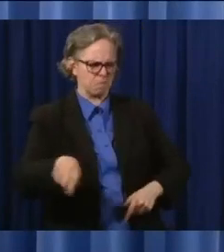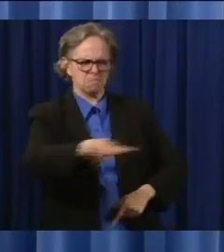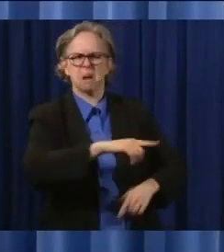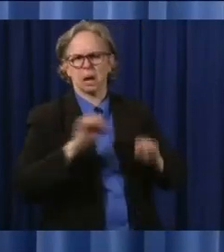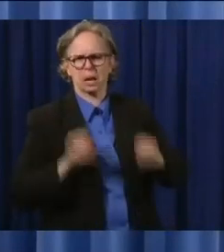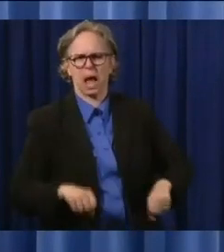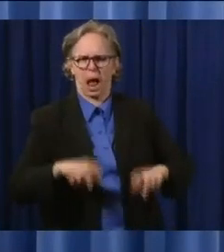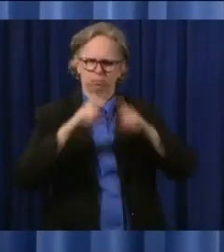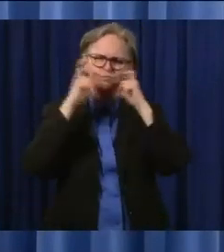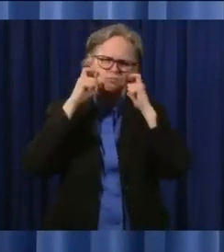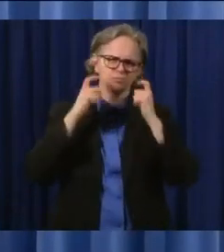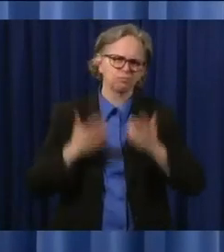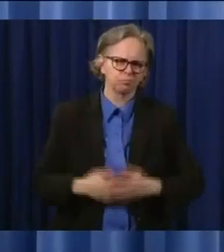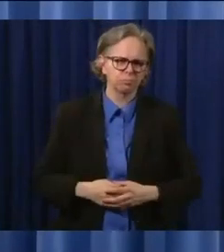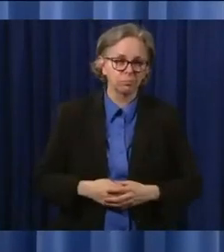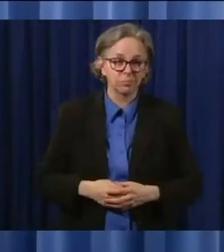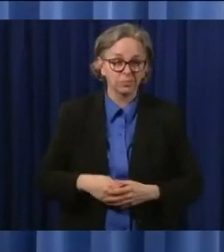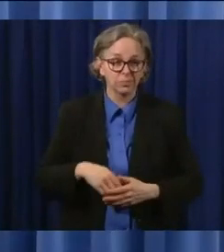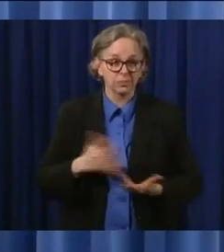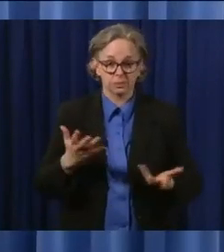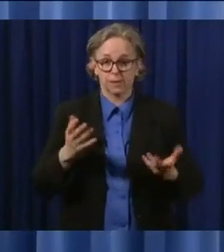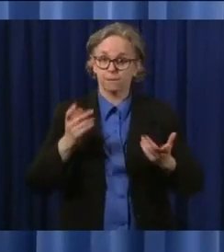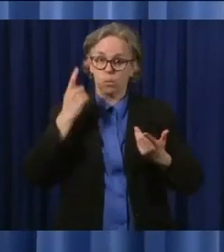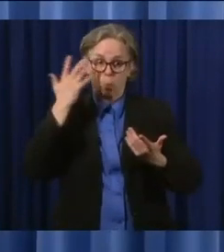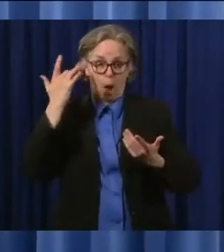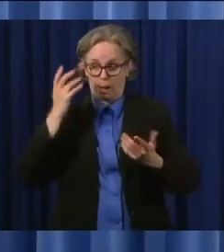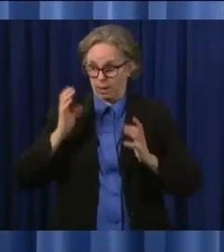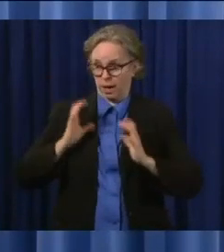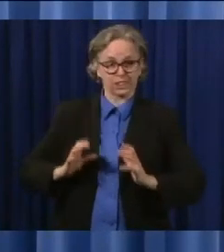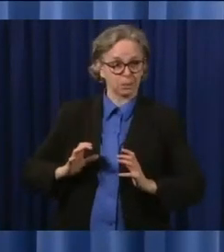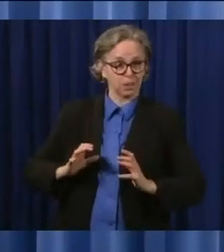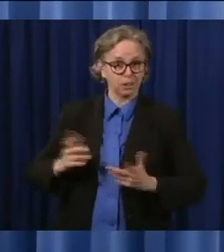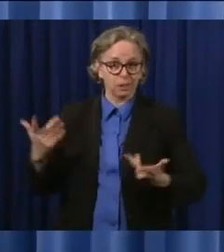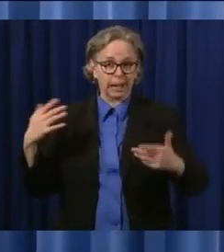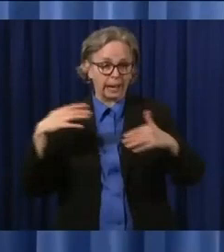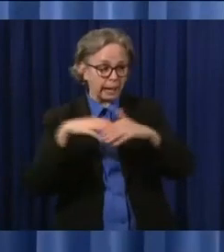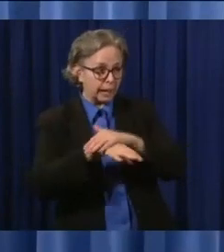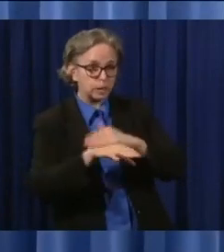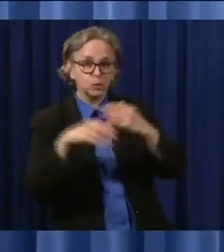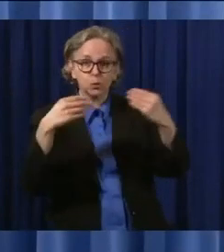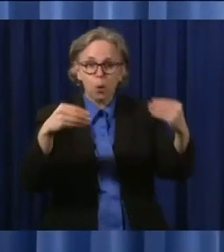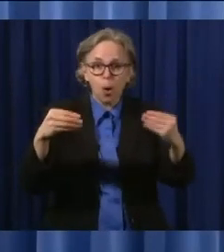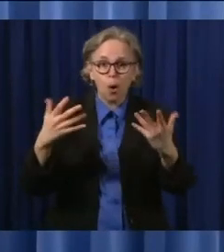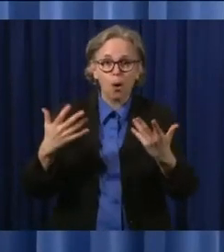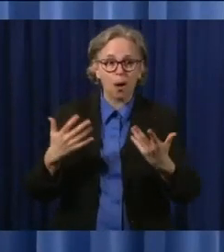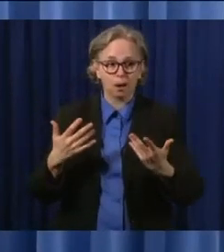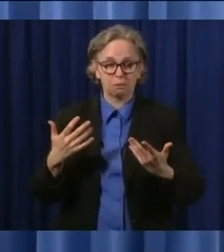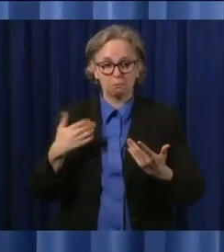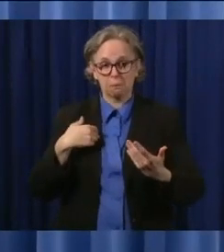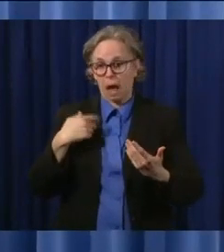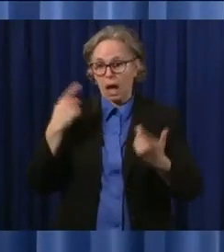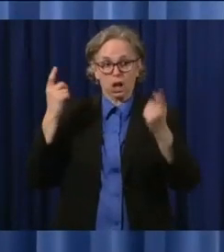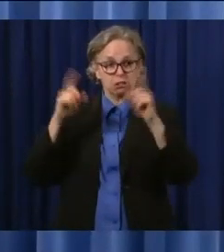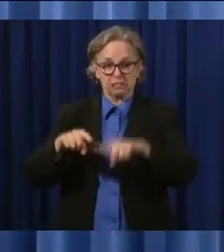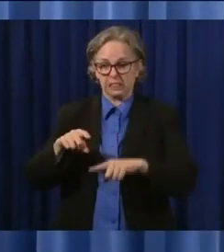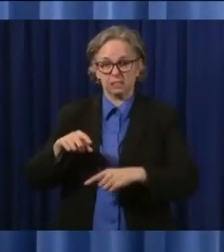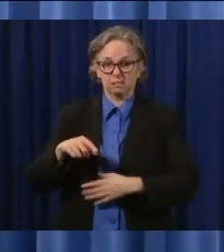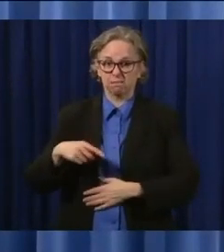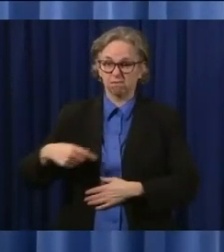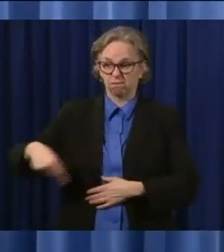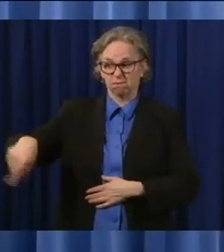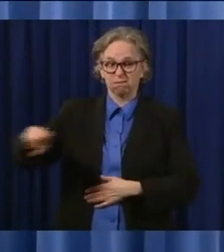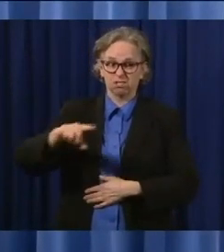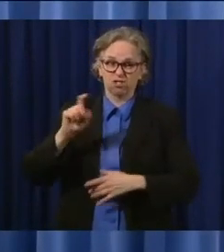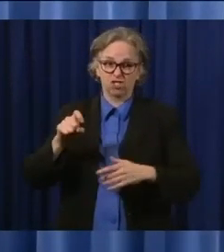As far as people going in to stores, I agree. It certainly varies, and it